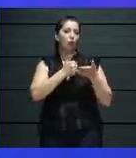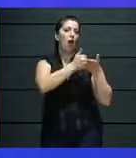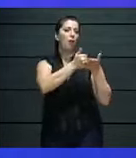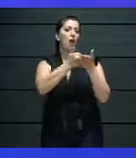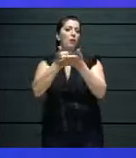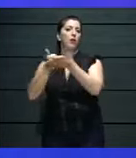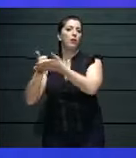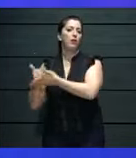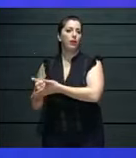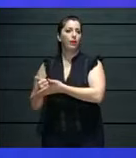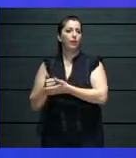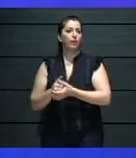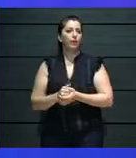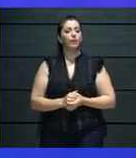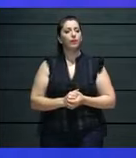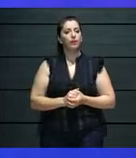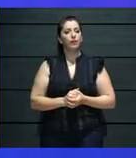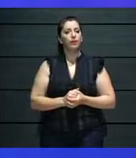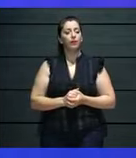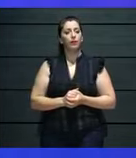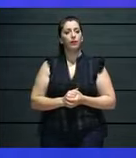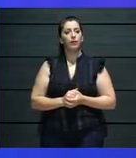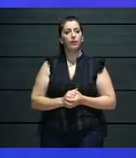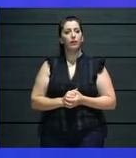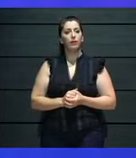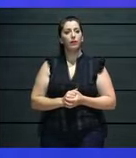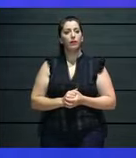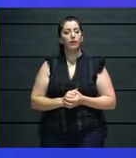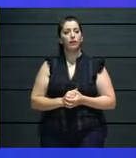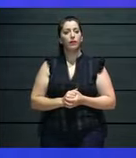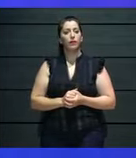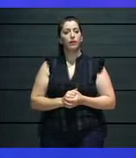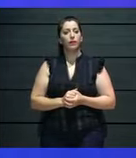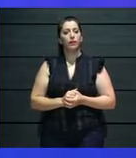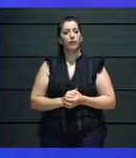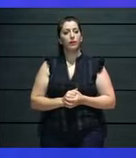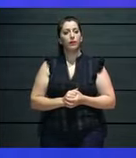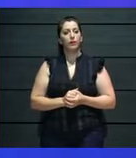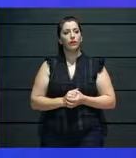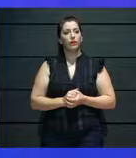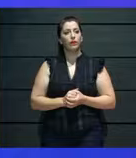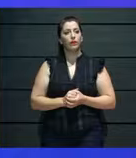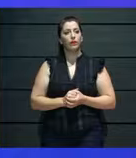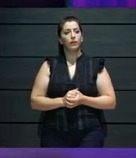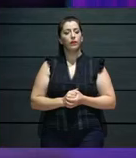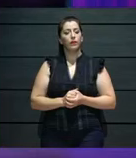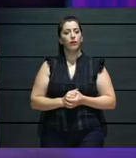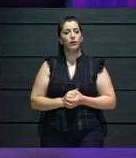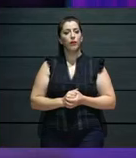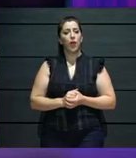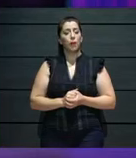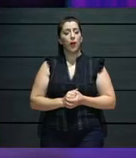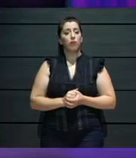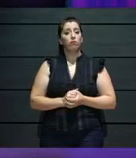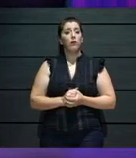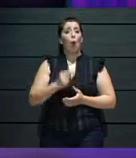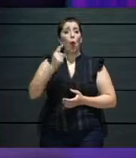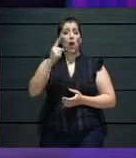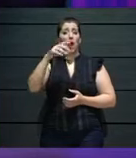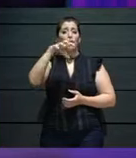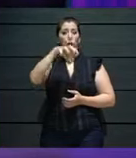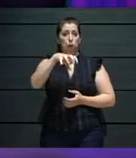Milan, one of the worst hit cities in the world,